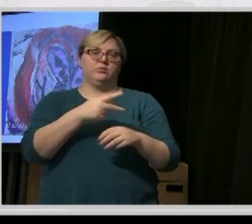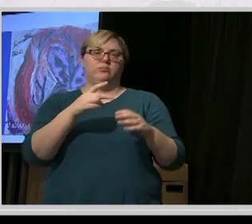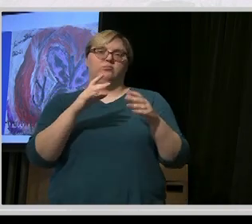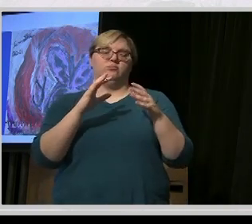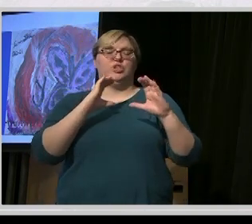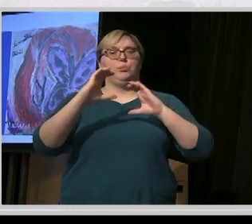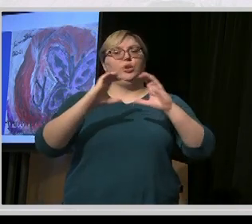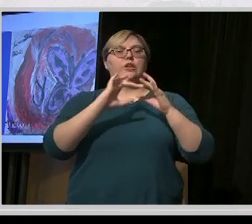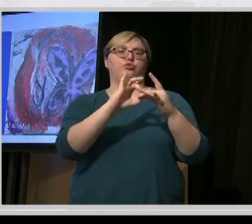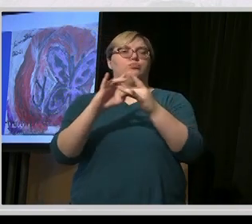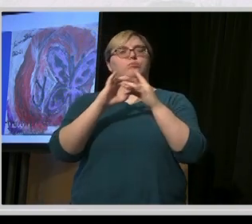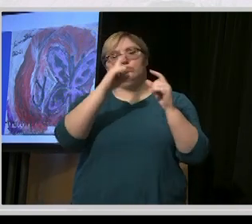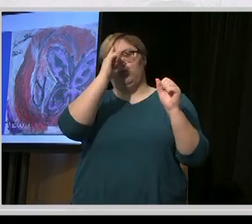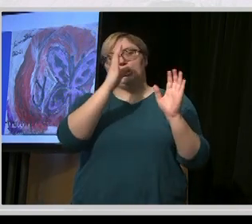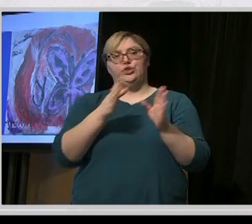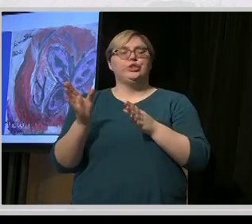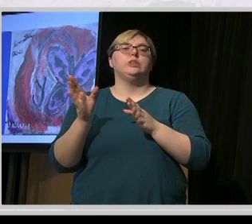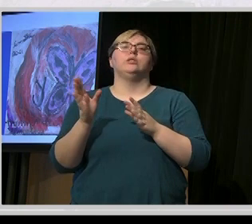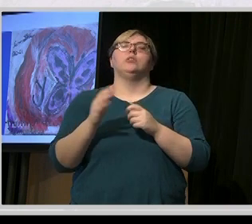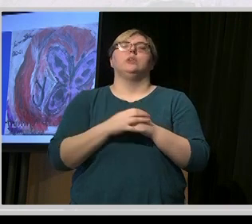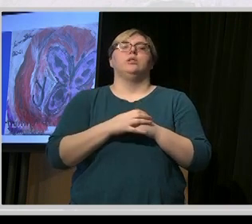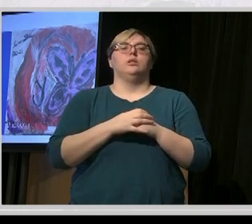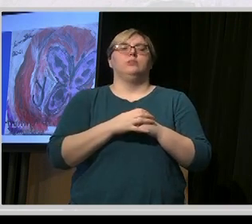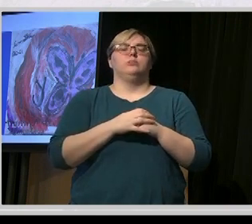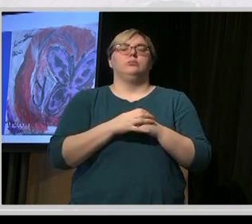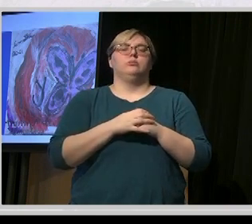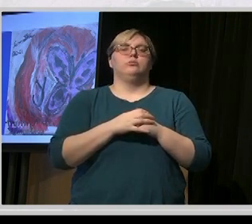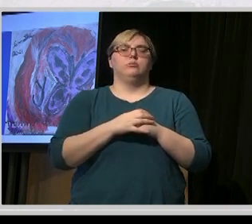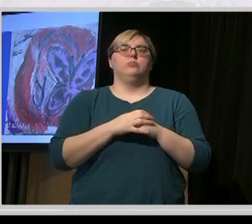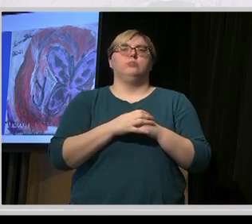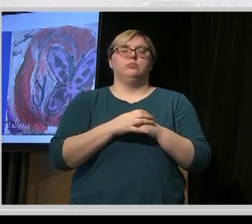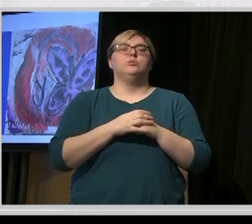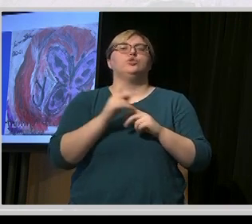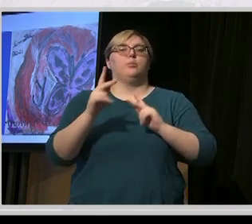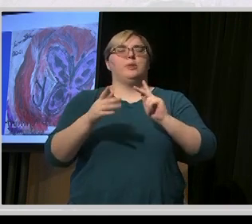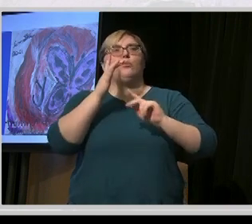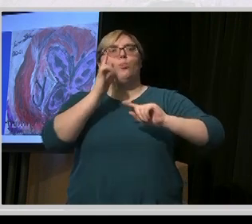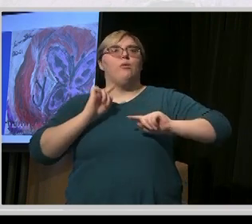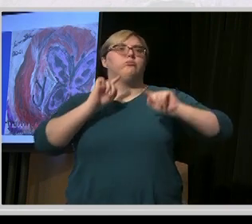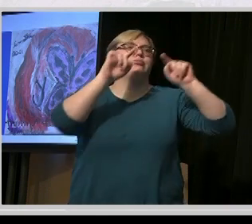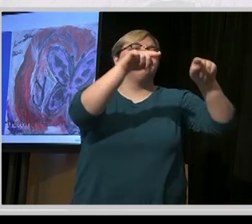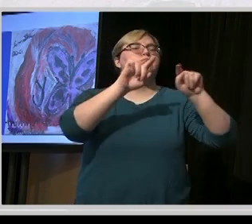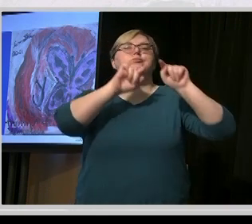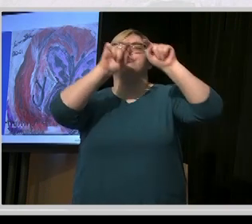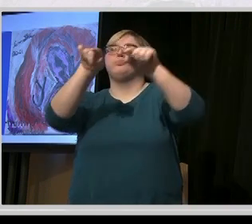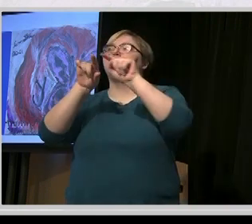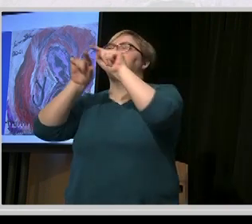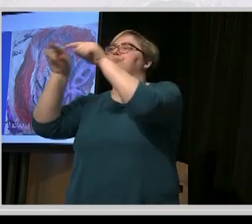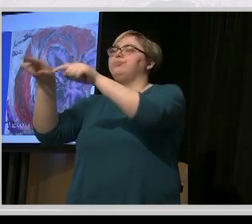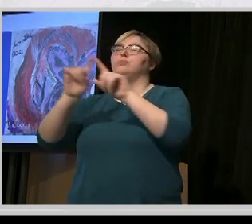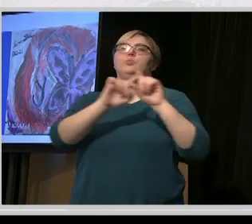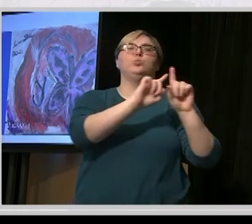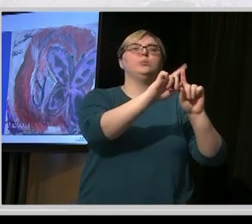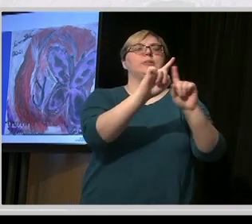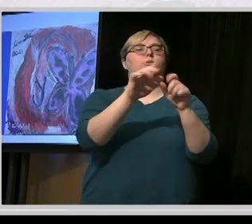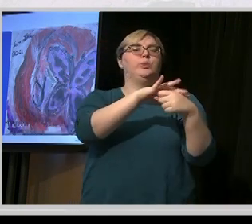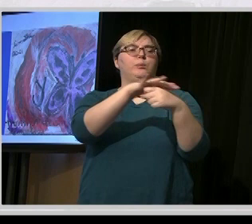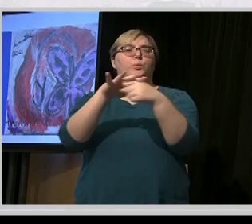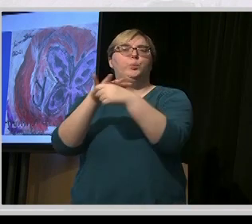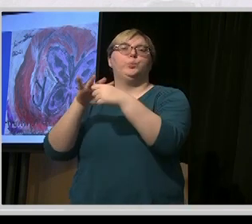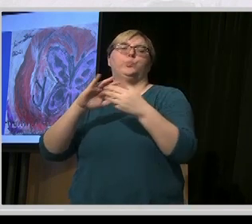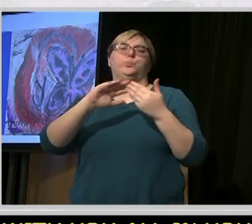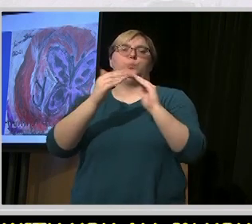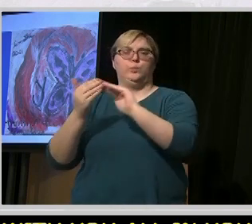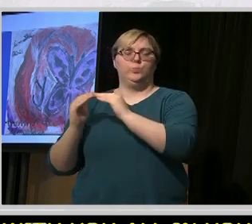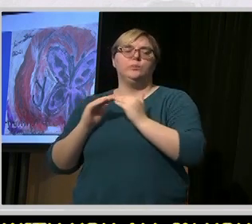accessible, who'll get to work with you all in your local communities, a ratio of one person to about 50 people supported.